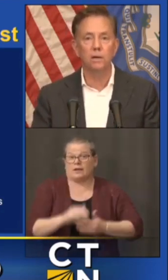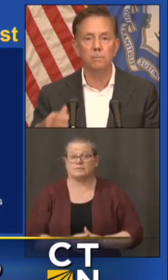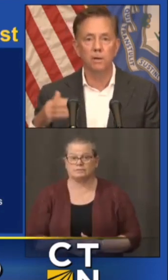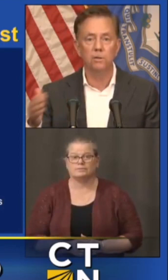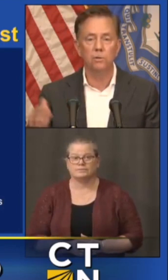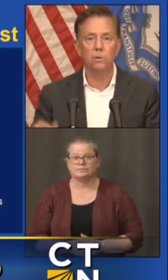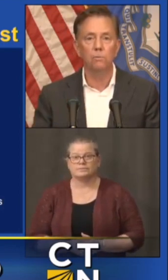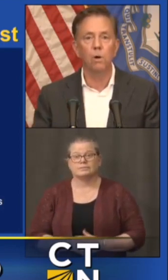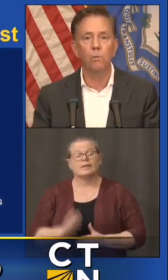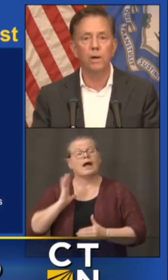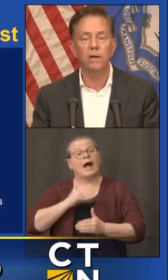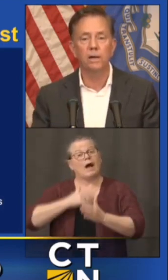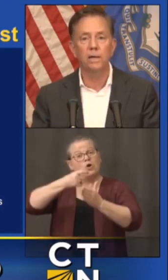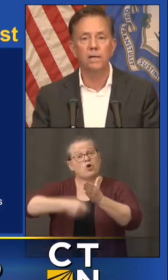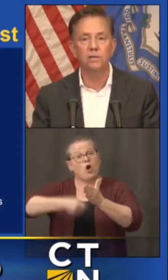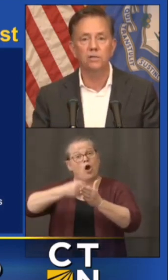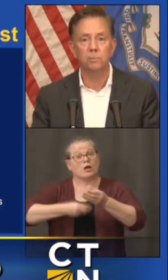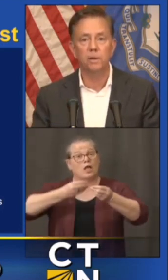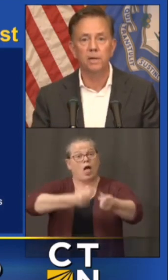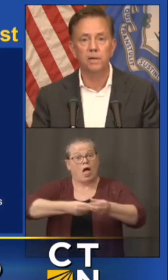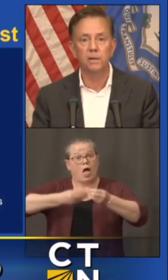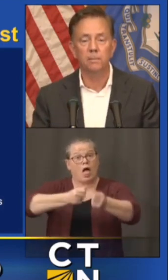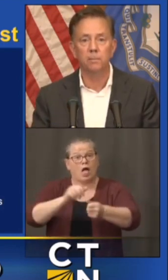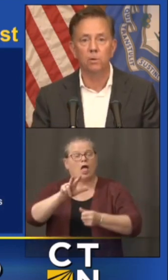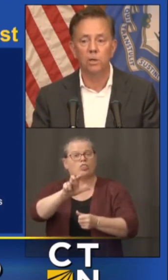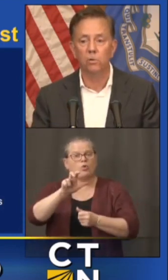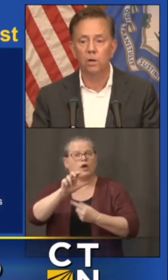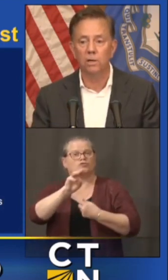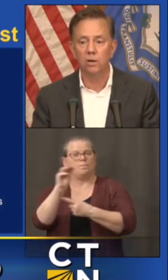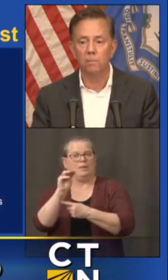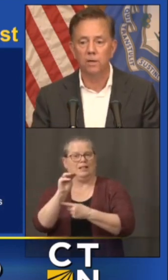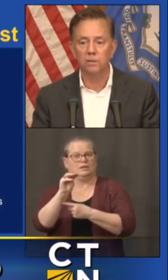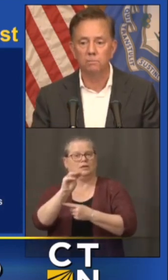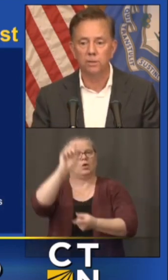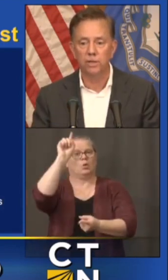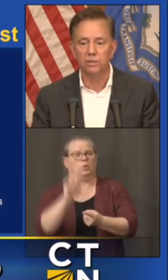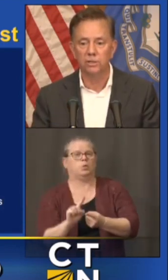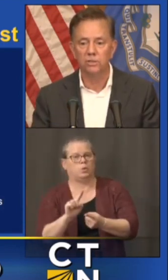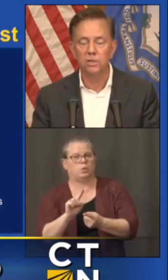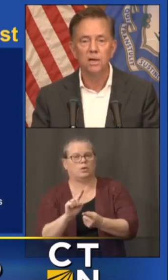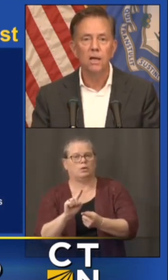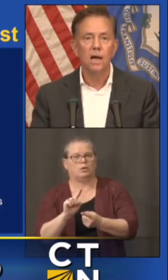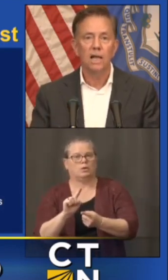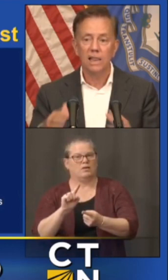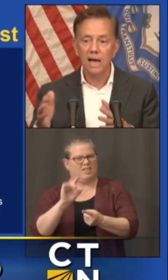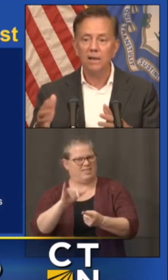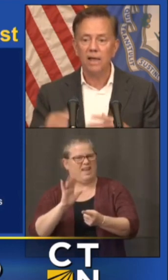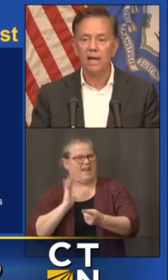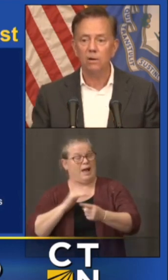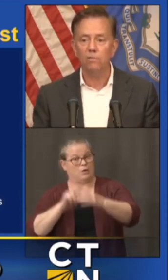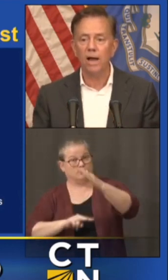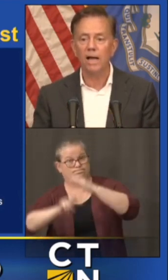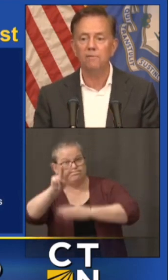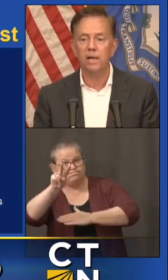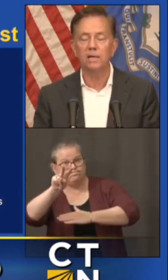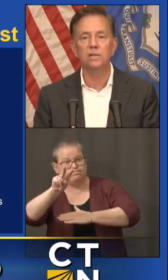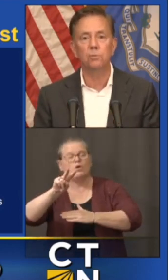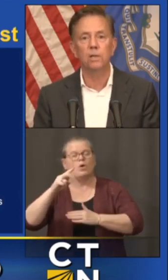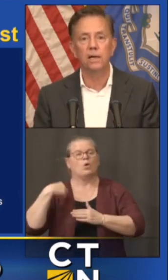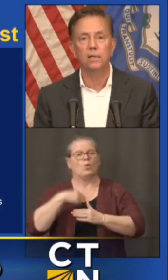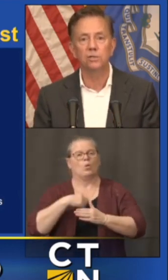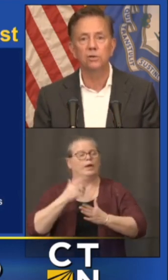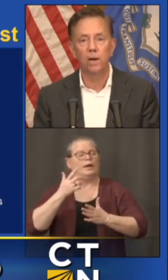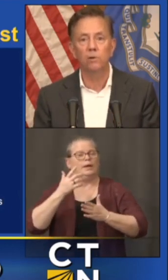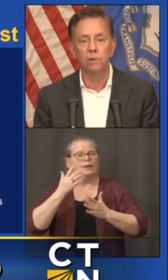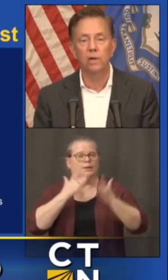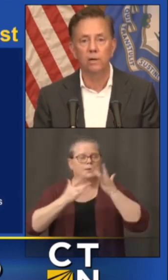million compared to uh what we had anticipated um earlier on in our budget projections a lot of that over half of that is